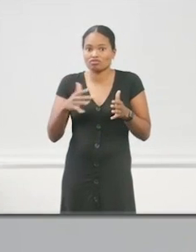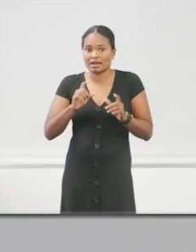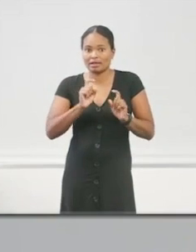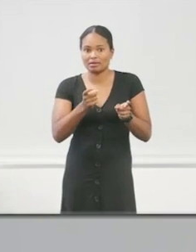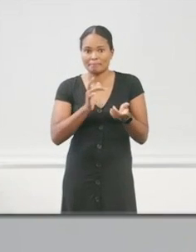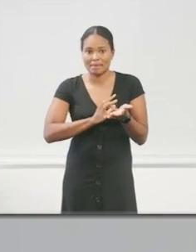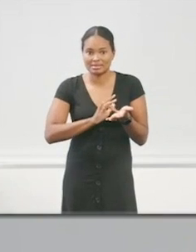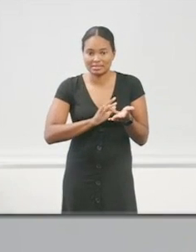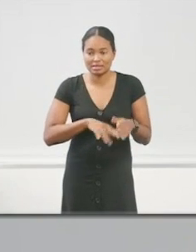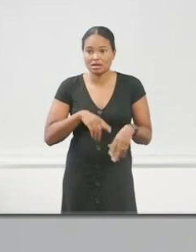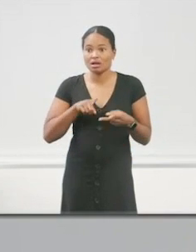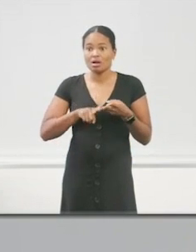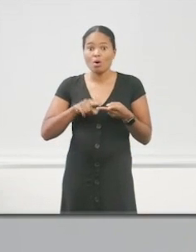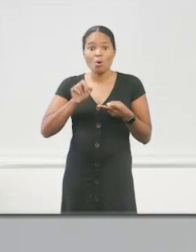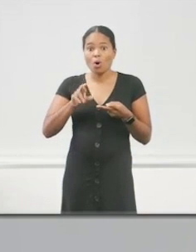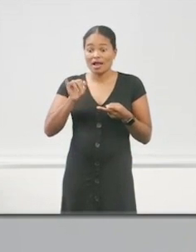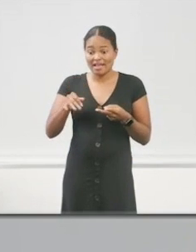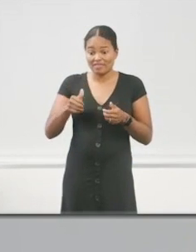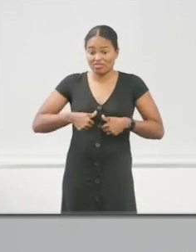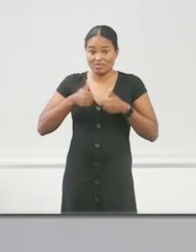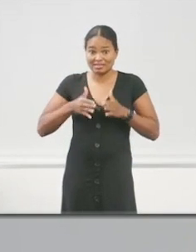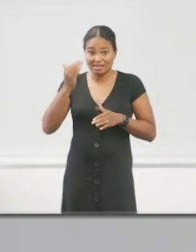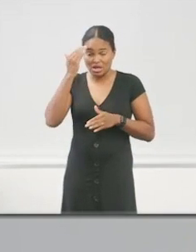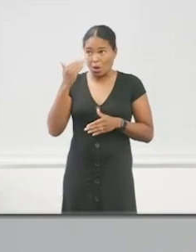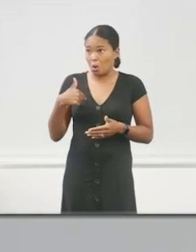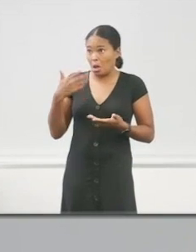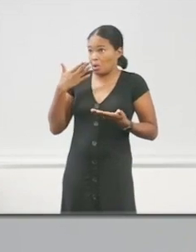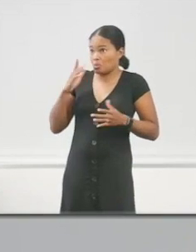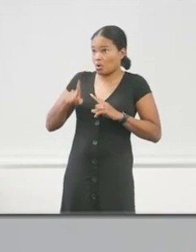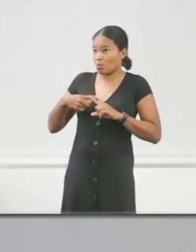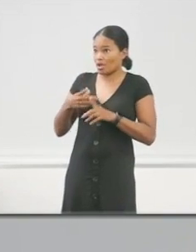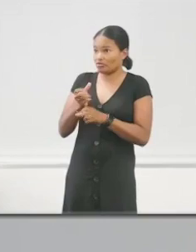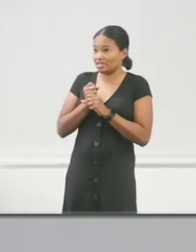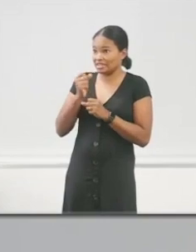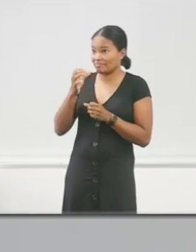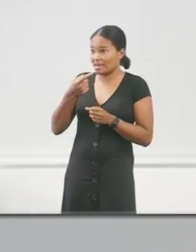or not the resident knows they received their medication, because many of our residents are confused.